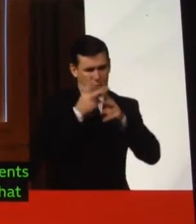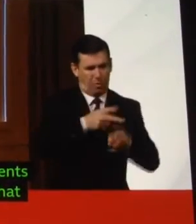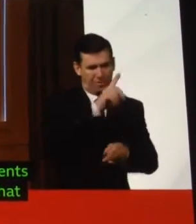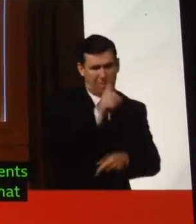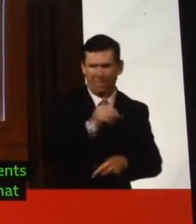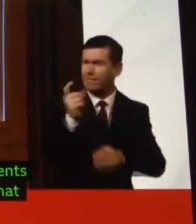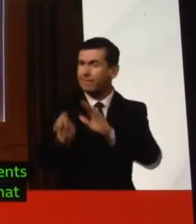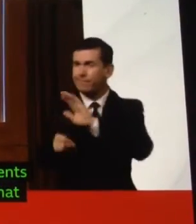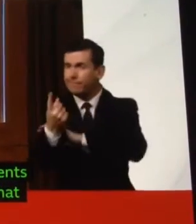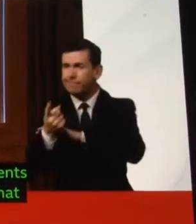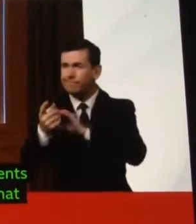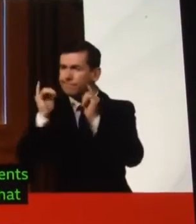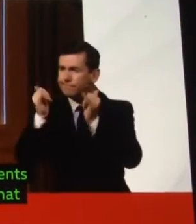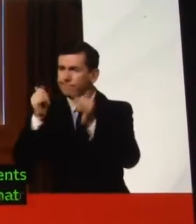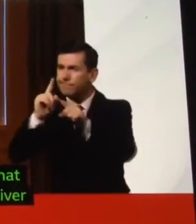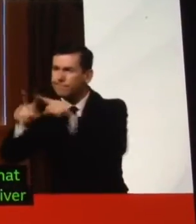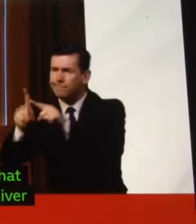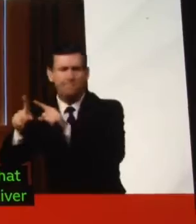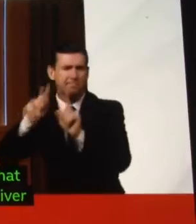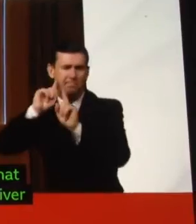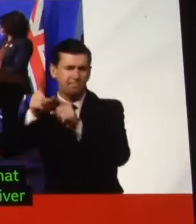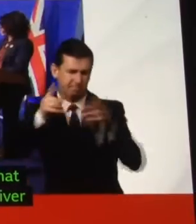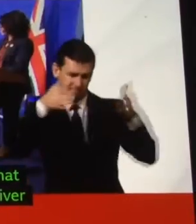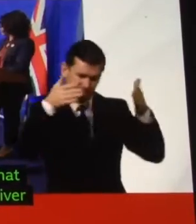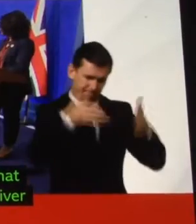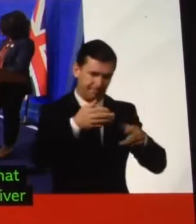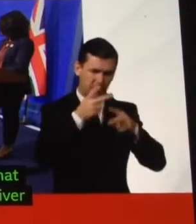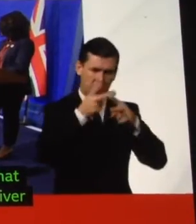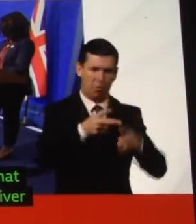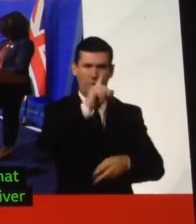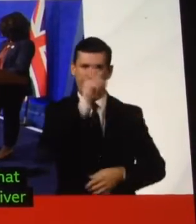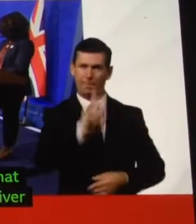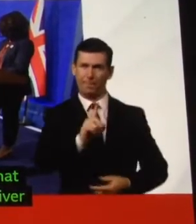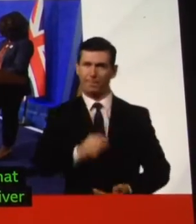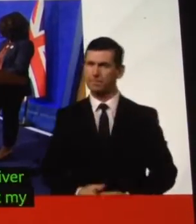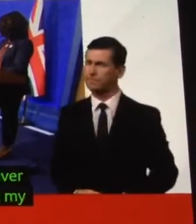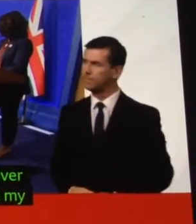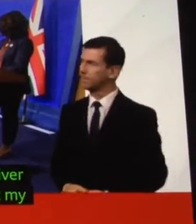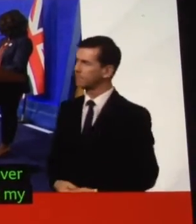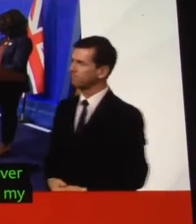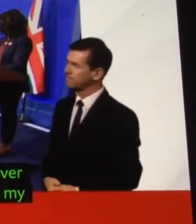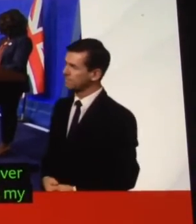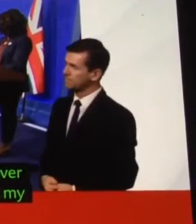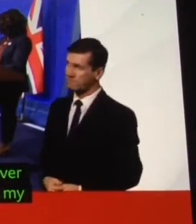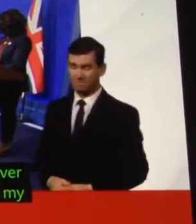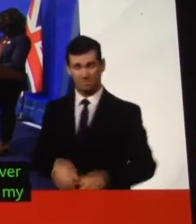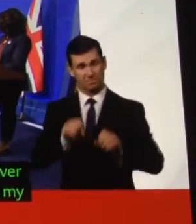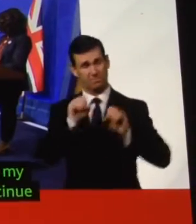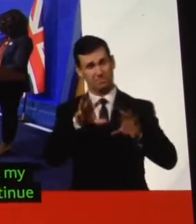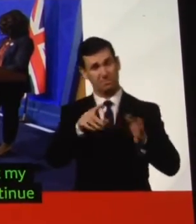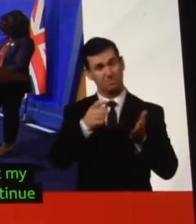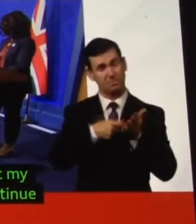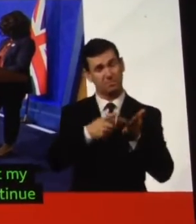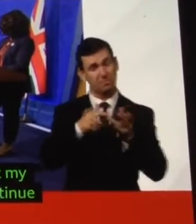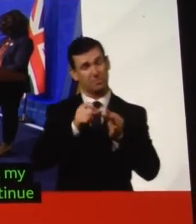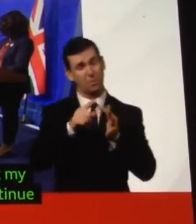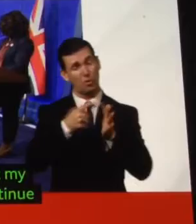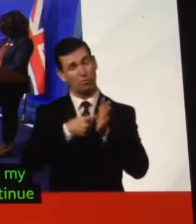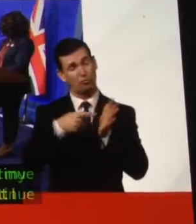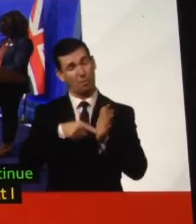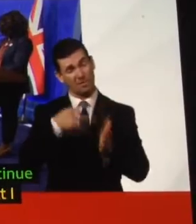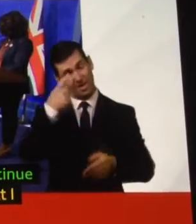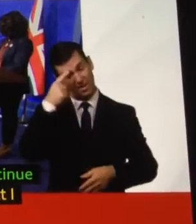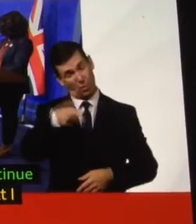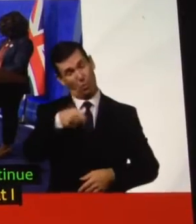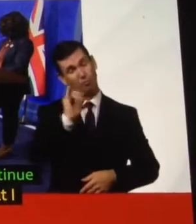what my teams and my colleagues will continue to focus on. And I'll just say to you, Robert, that I think you completely mischaracterised the events in this place where